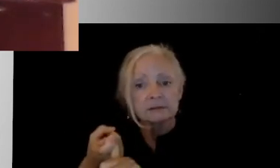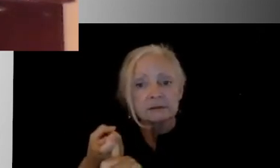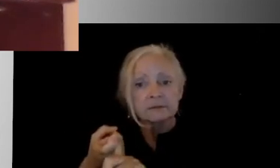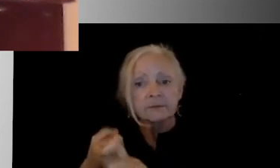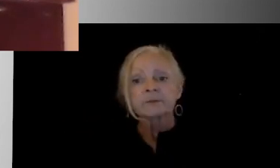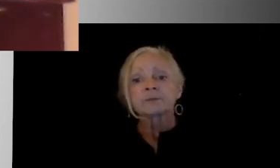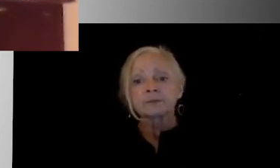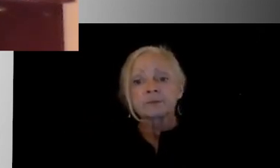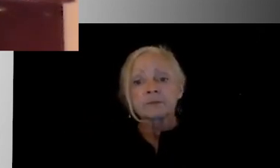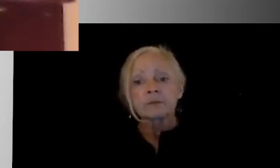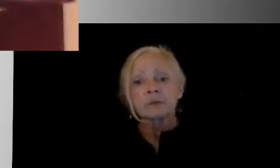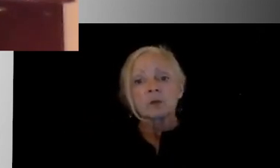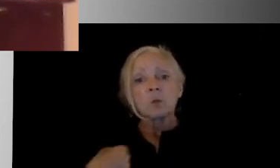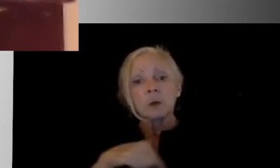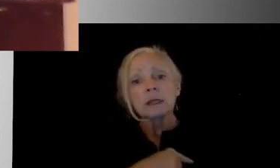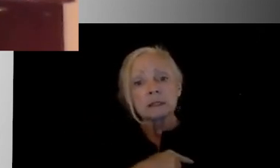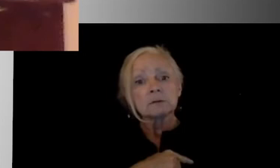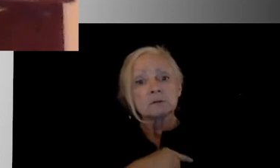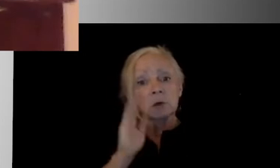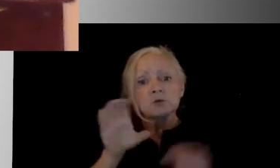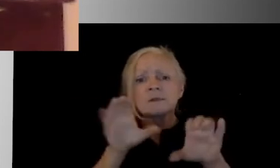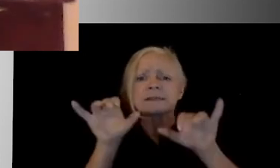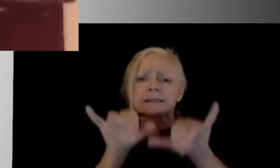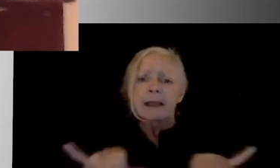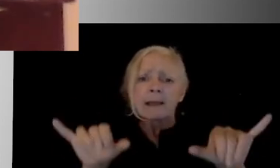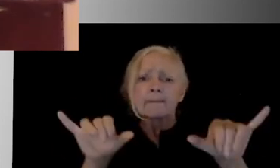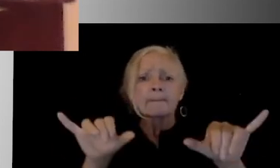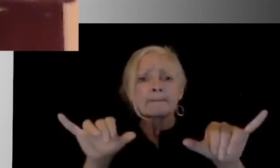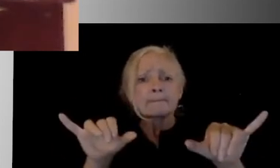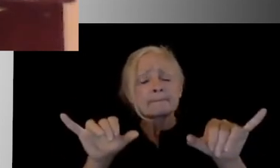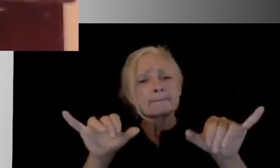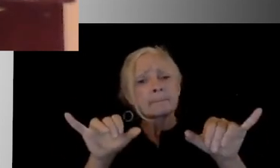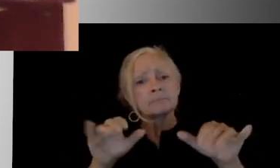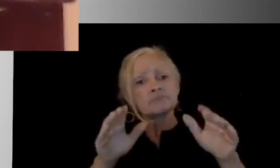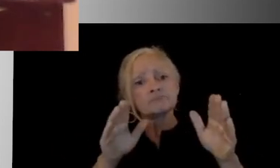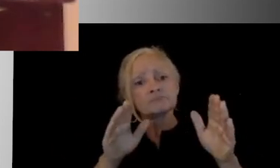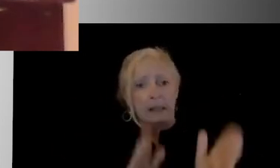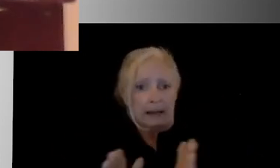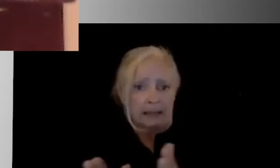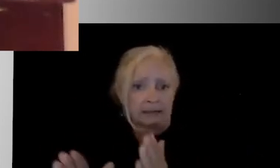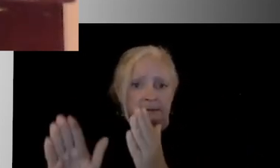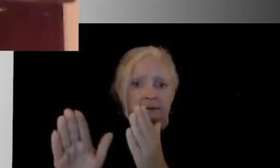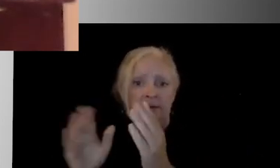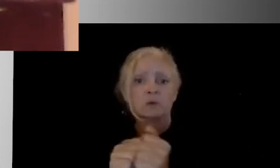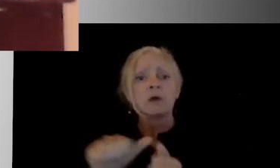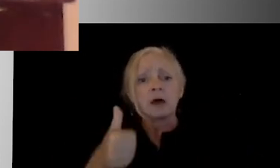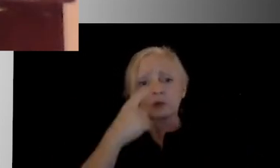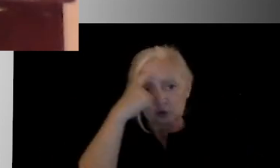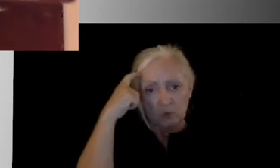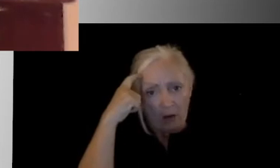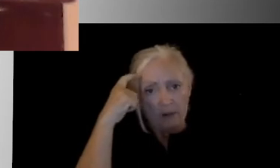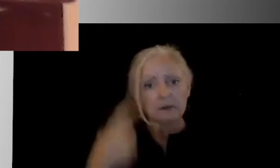we'll engage in those same practices that we have engaged in over the years. It just is a different circumstance.